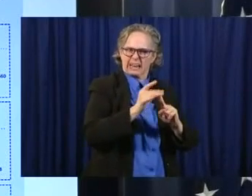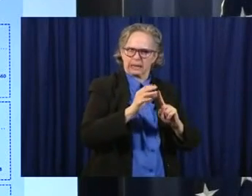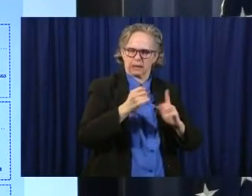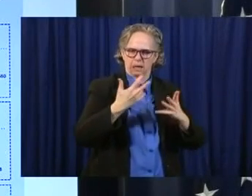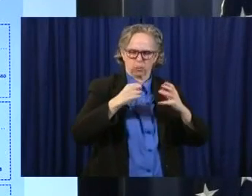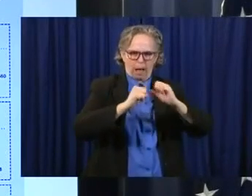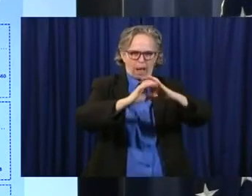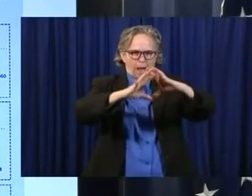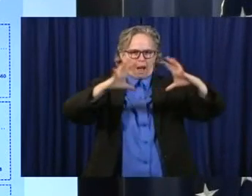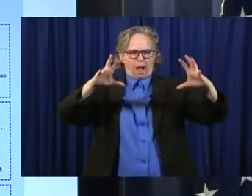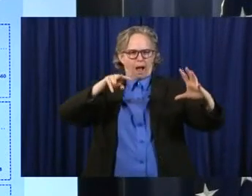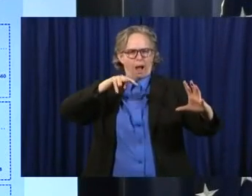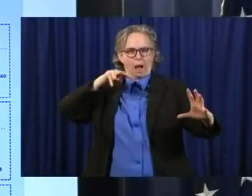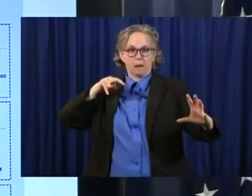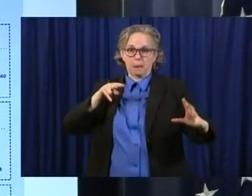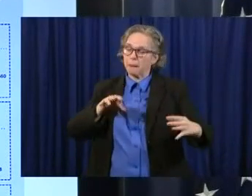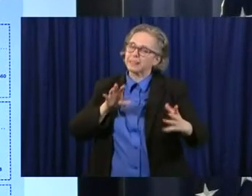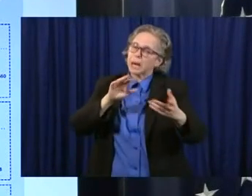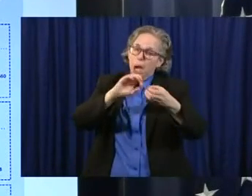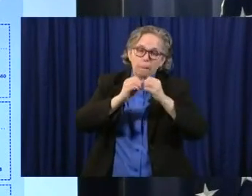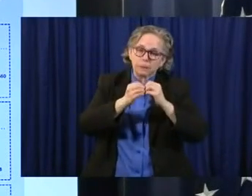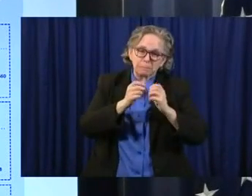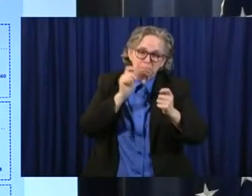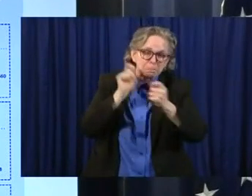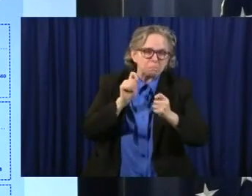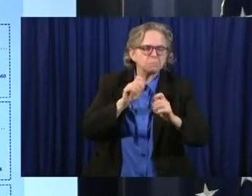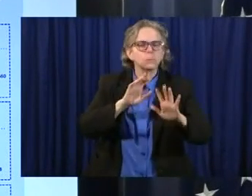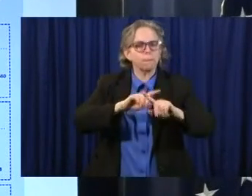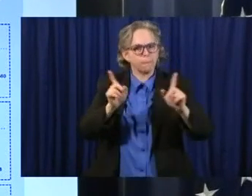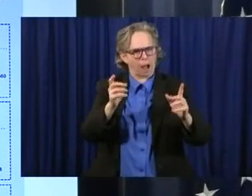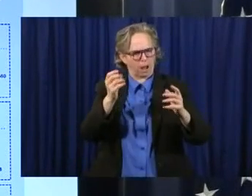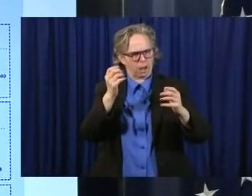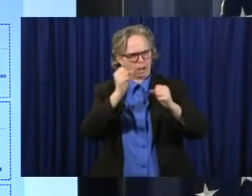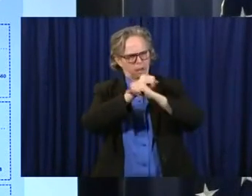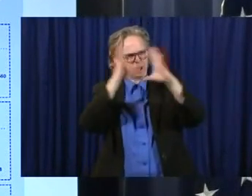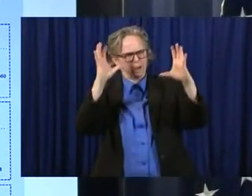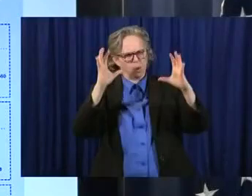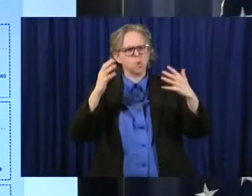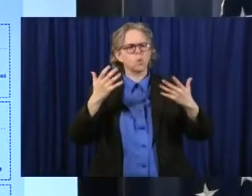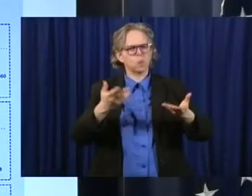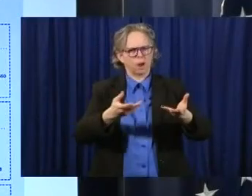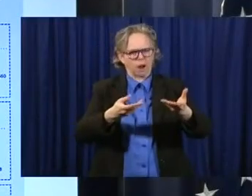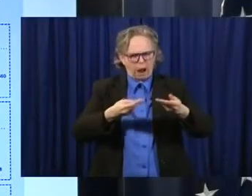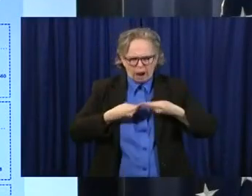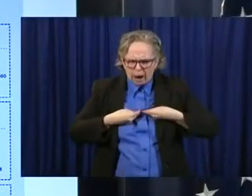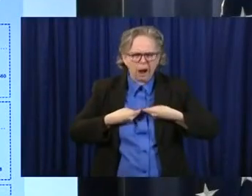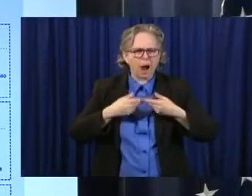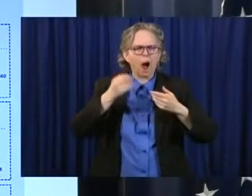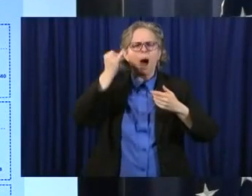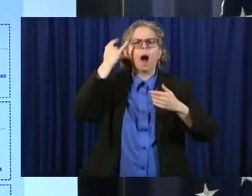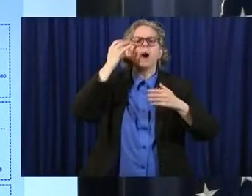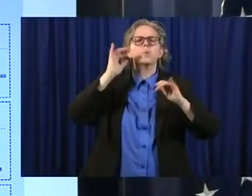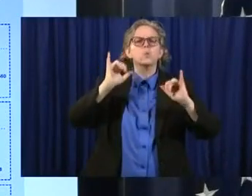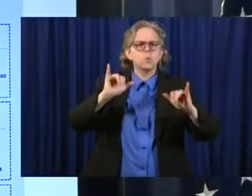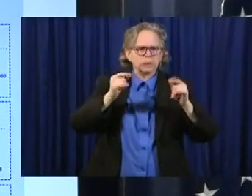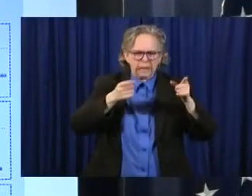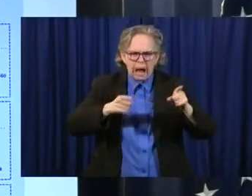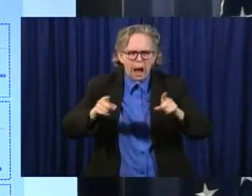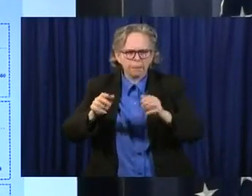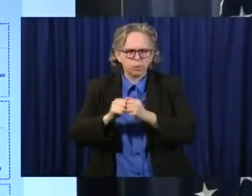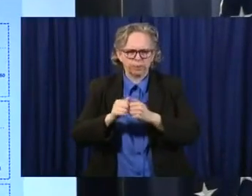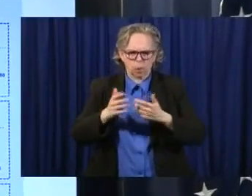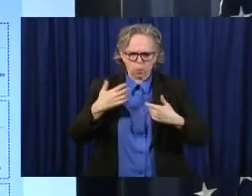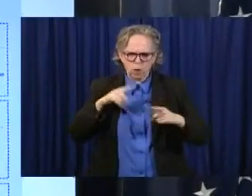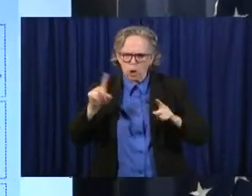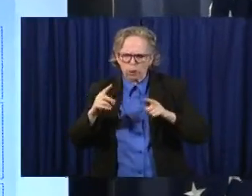where we would want it, certainly, but it gives you an idea that we are headed in the direction. So as we